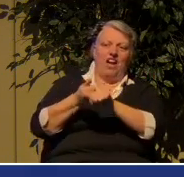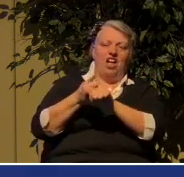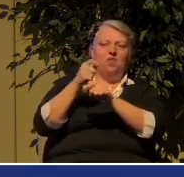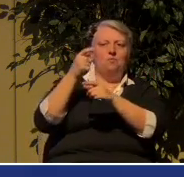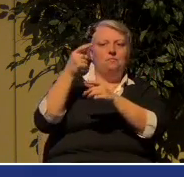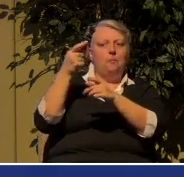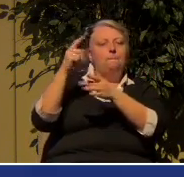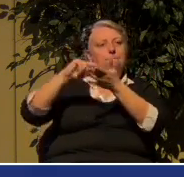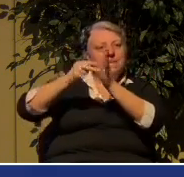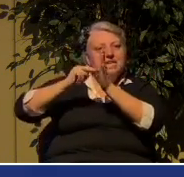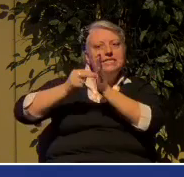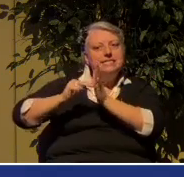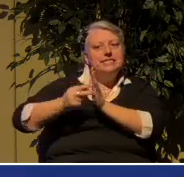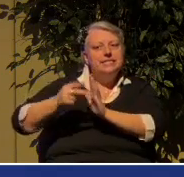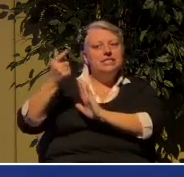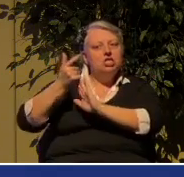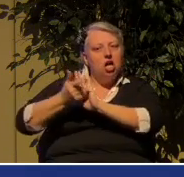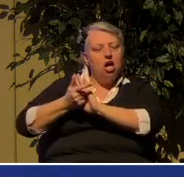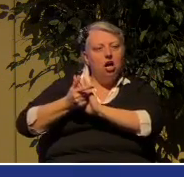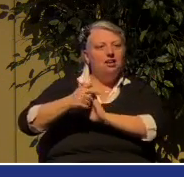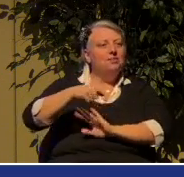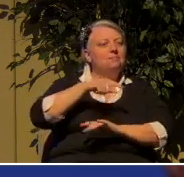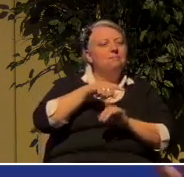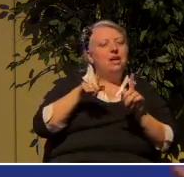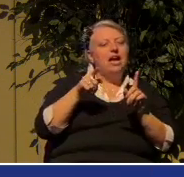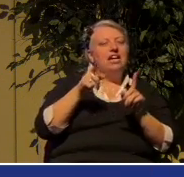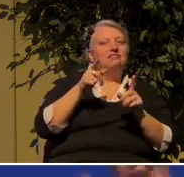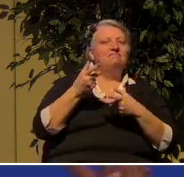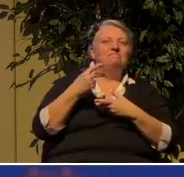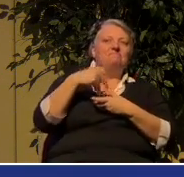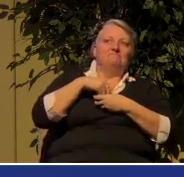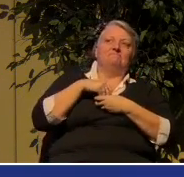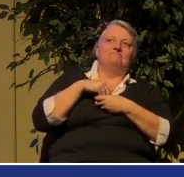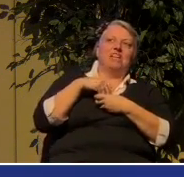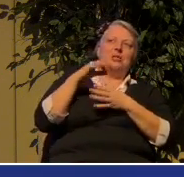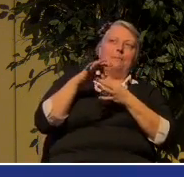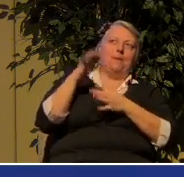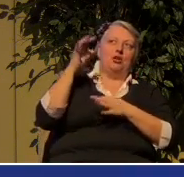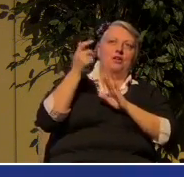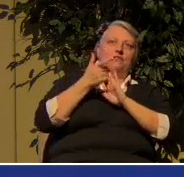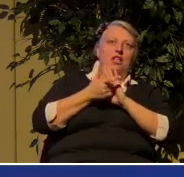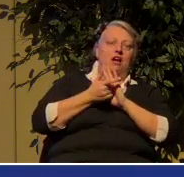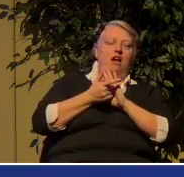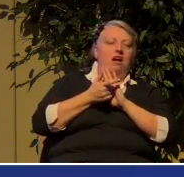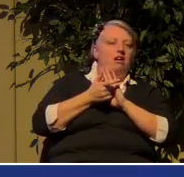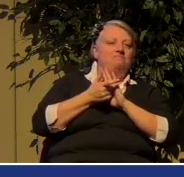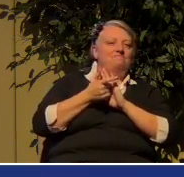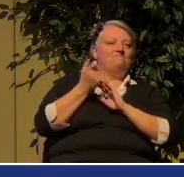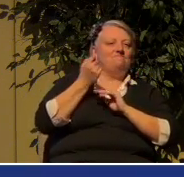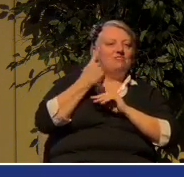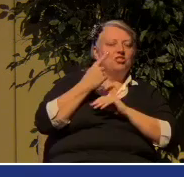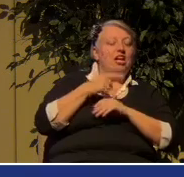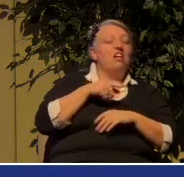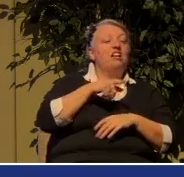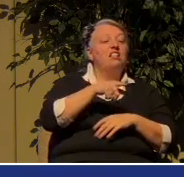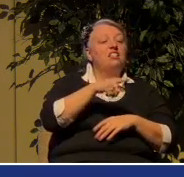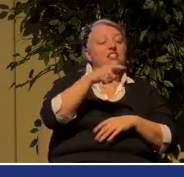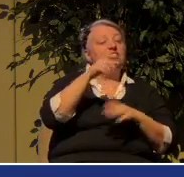And so Jesus comes along and they thought Jesus was just a lawbreaker. And he makes it very clear that